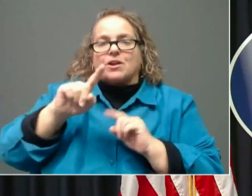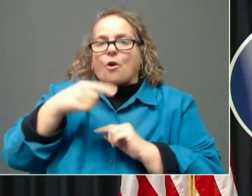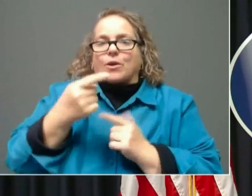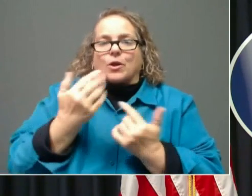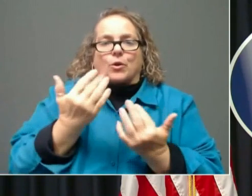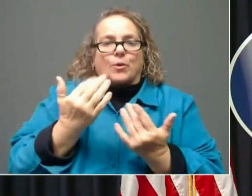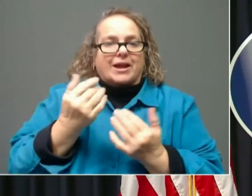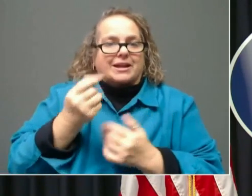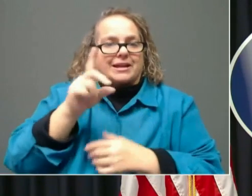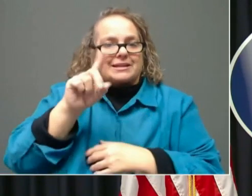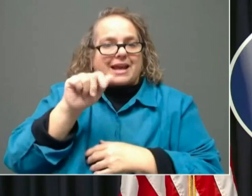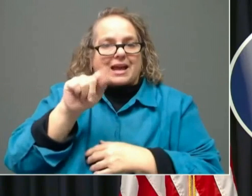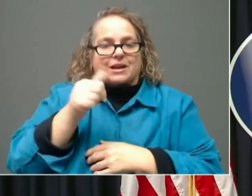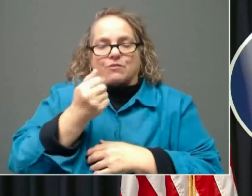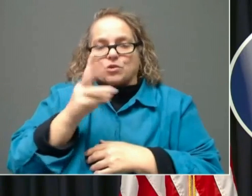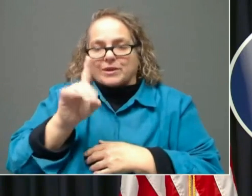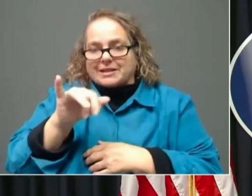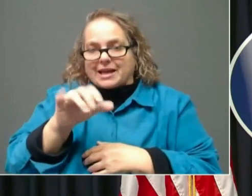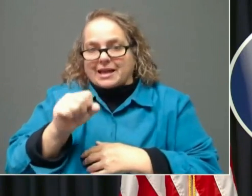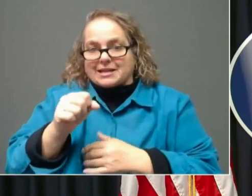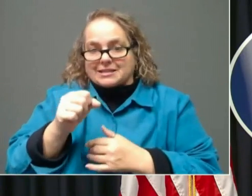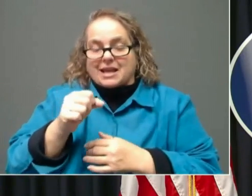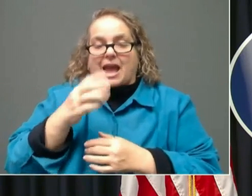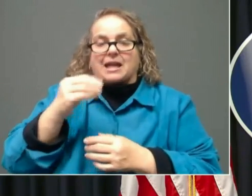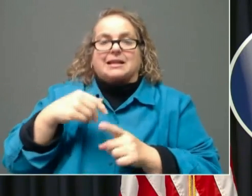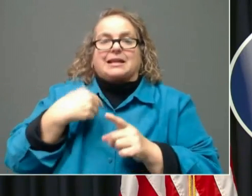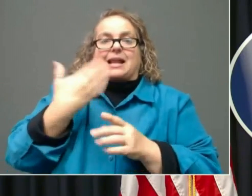days and into next week is going to let us know.